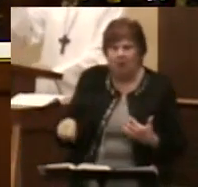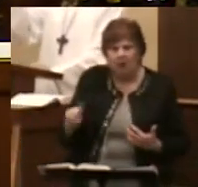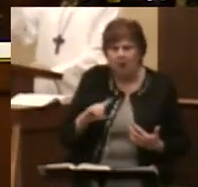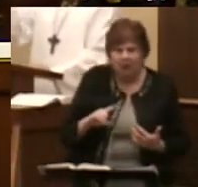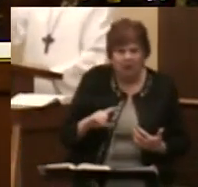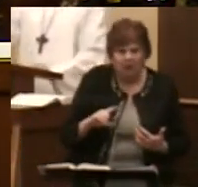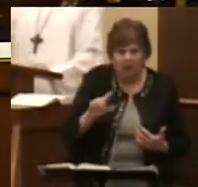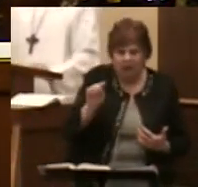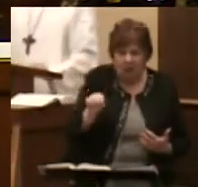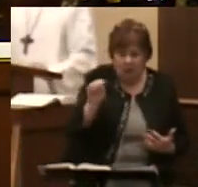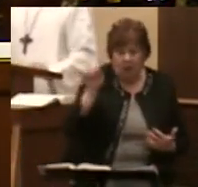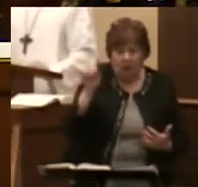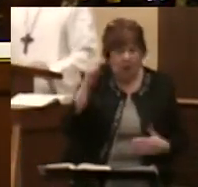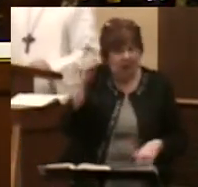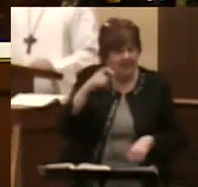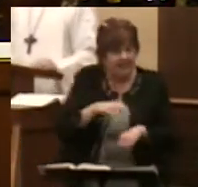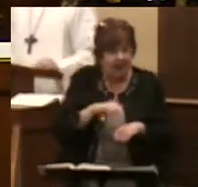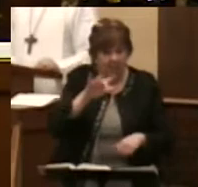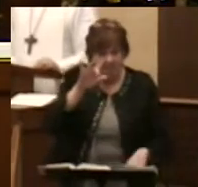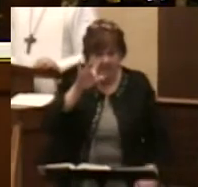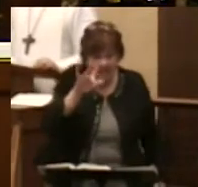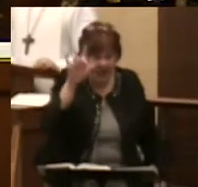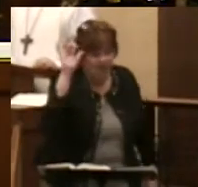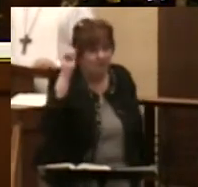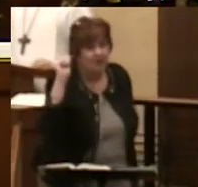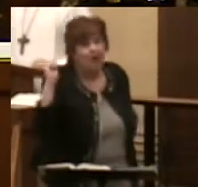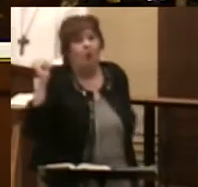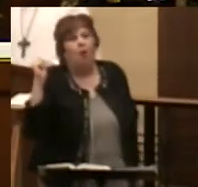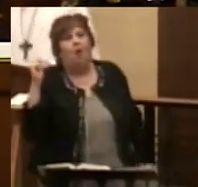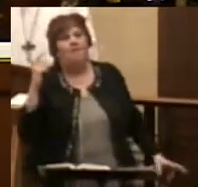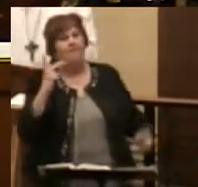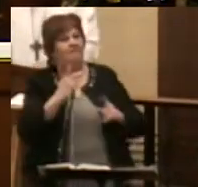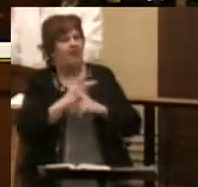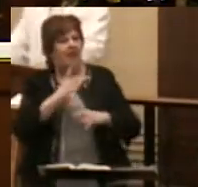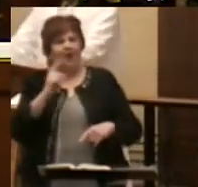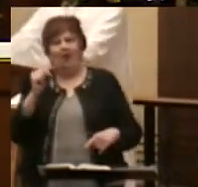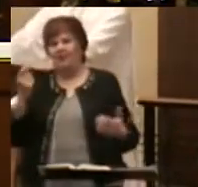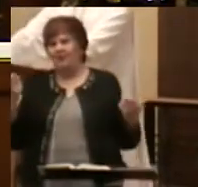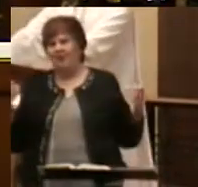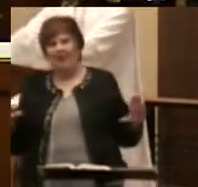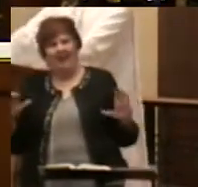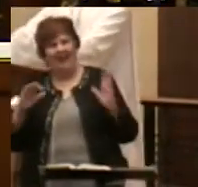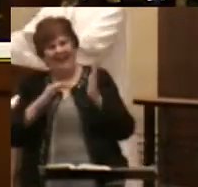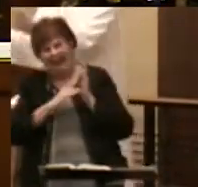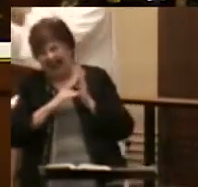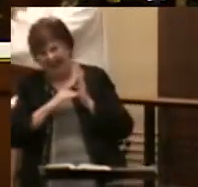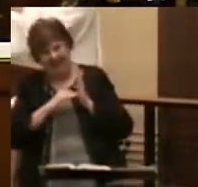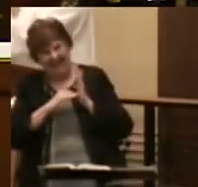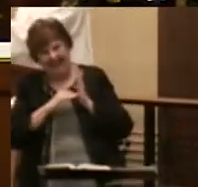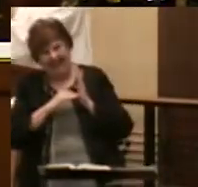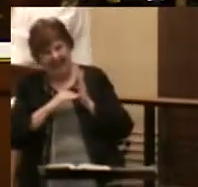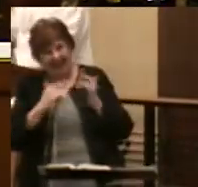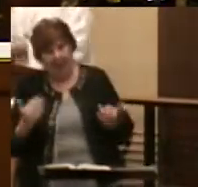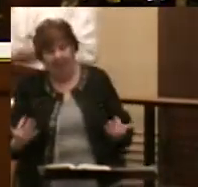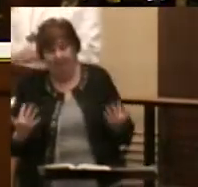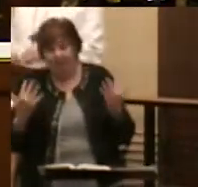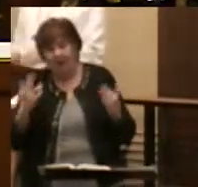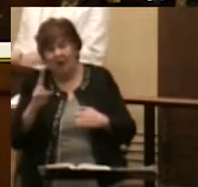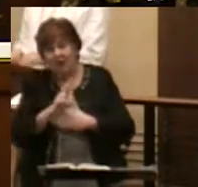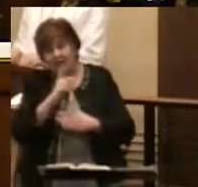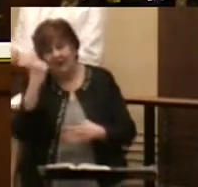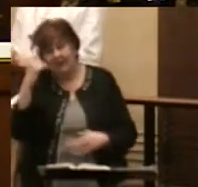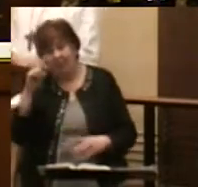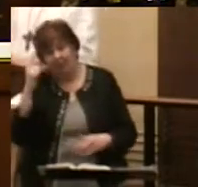usually one time to put your finger close to the flame to figure out you don't want to do that again. But fire also has a useful side.